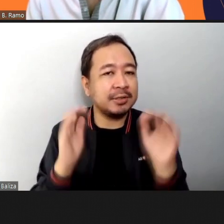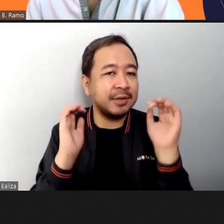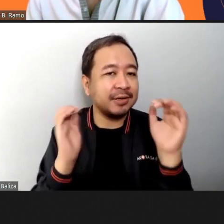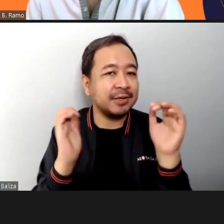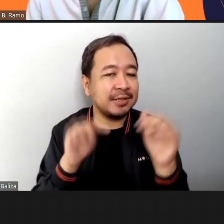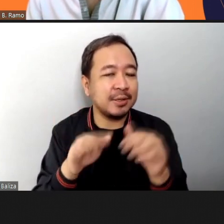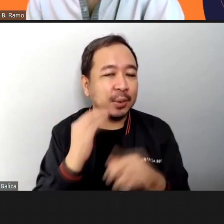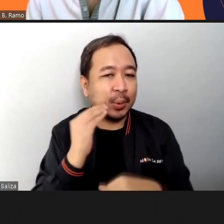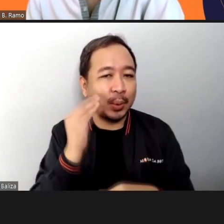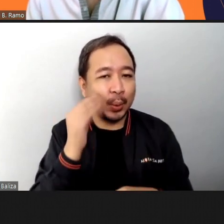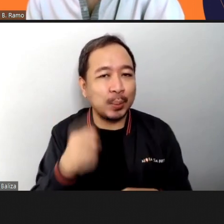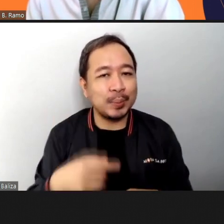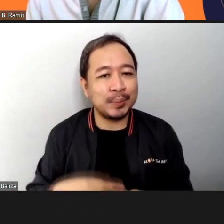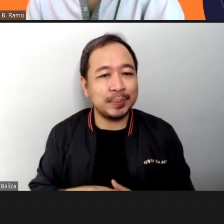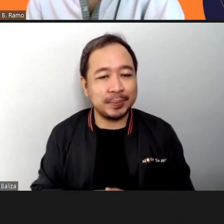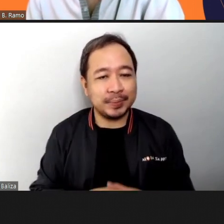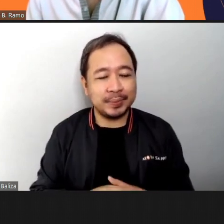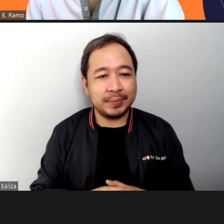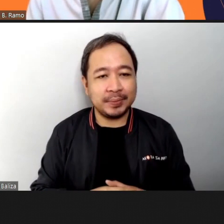sa bahay